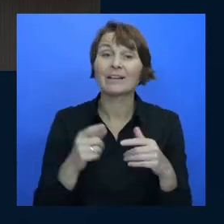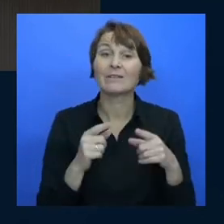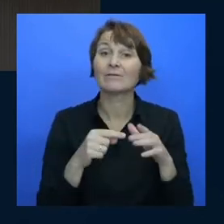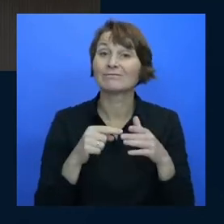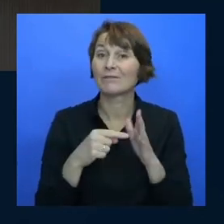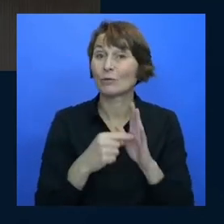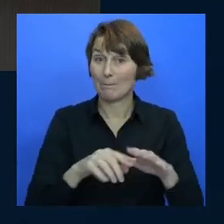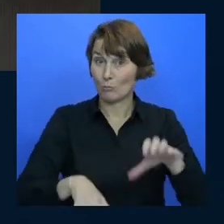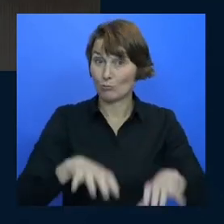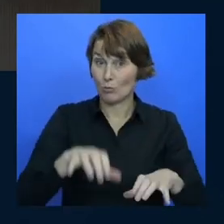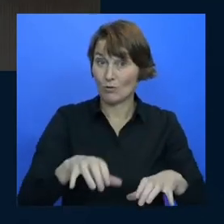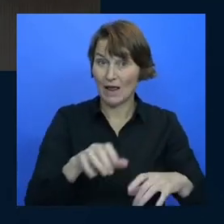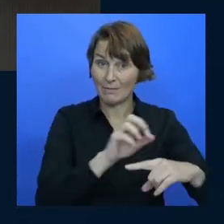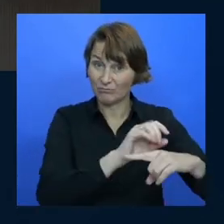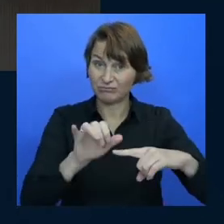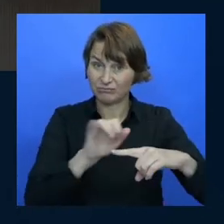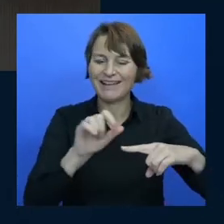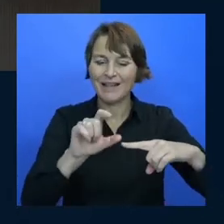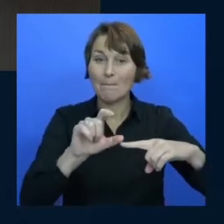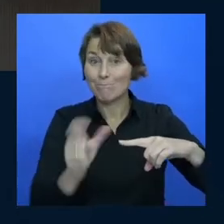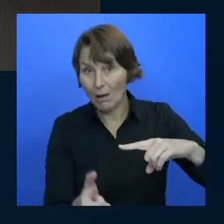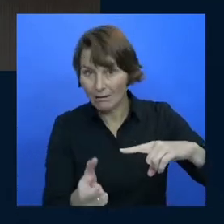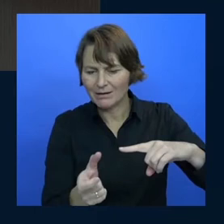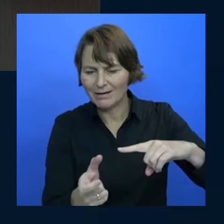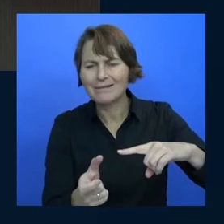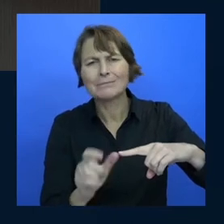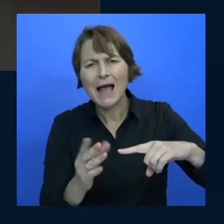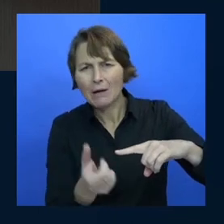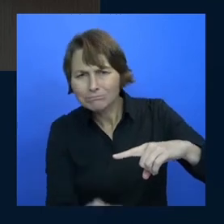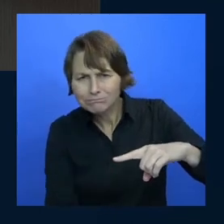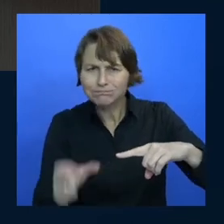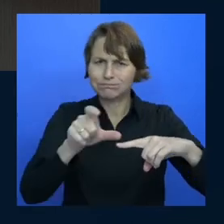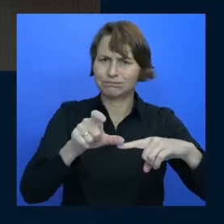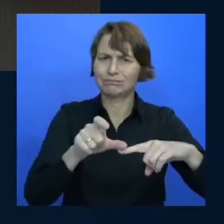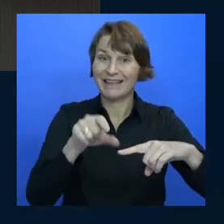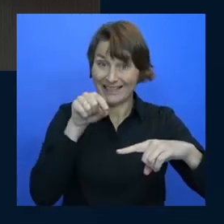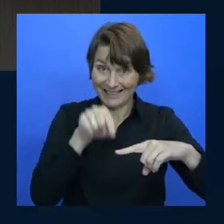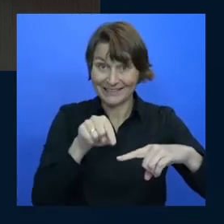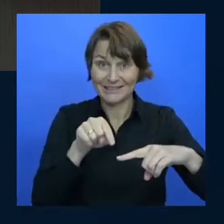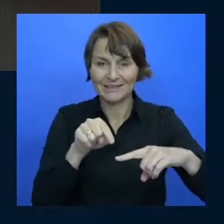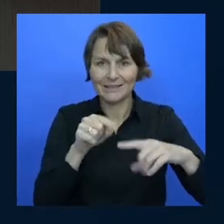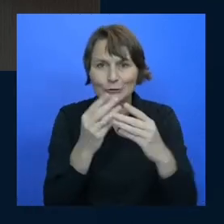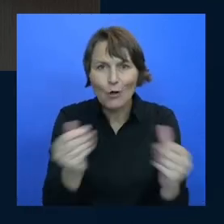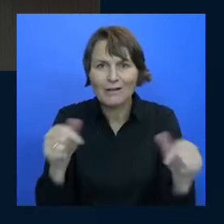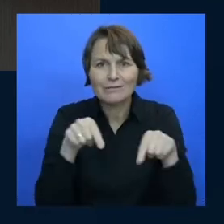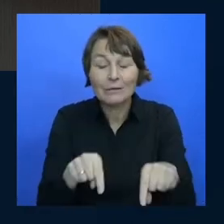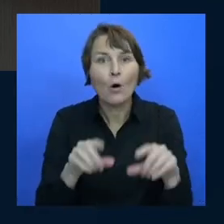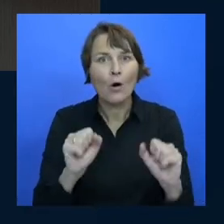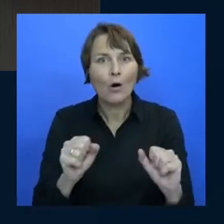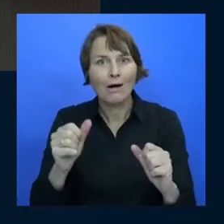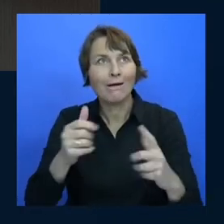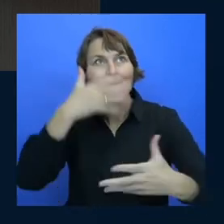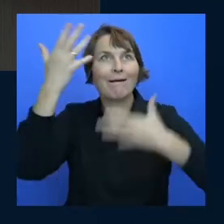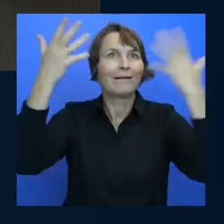when people are taught how to learn about computers they either self teach or they maybe go to university